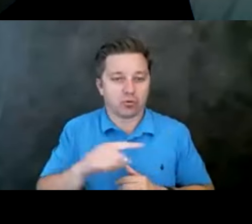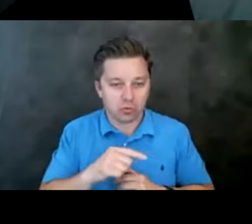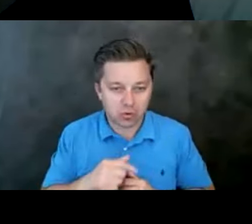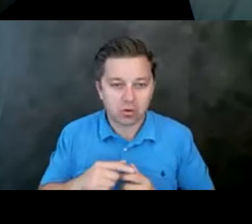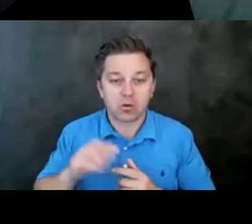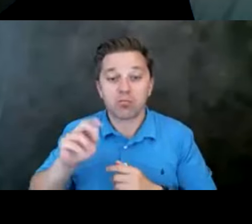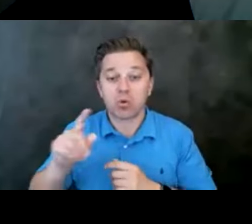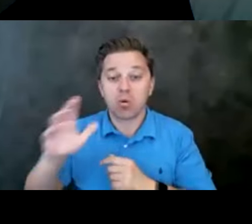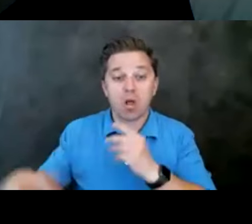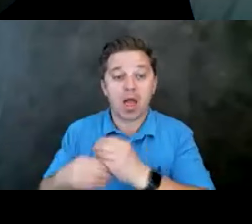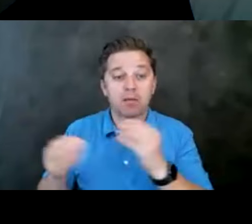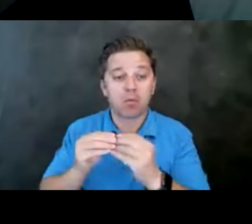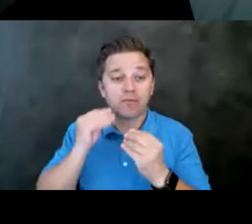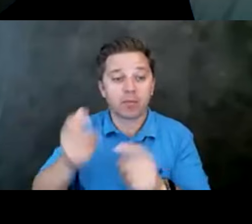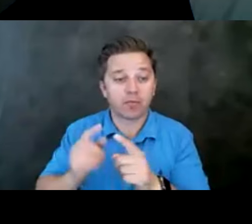information from our committee.